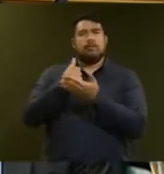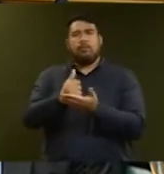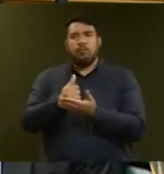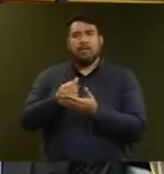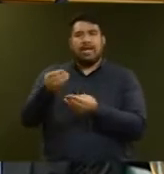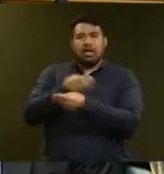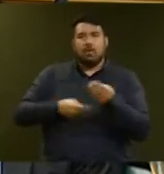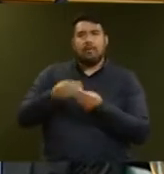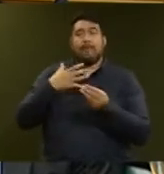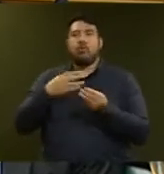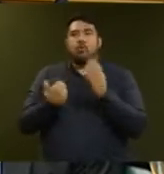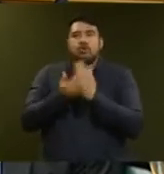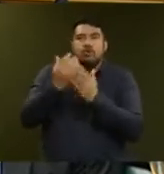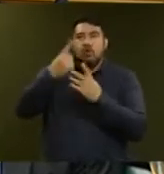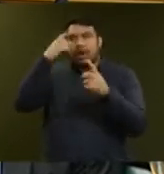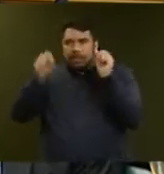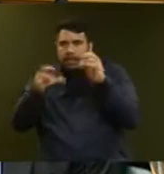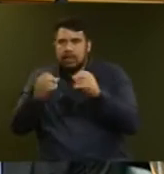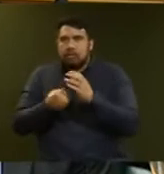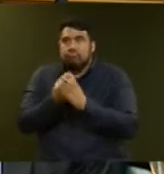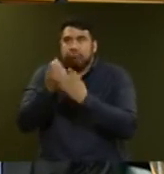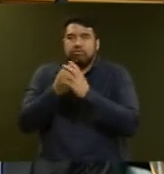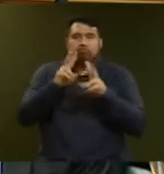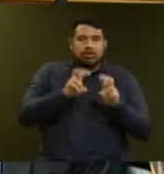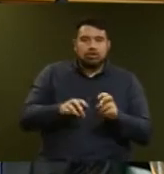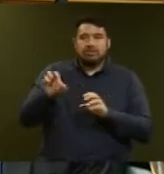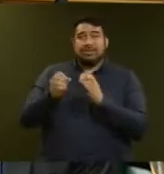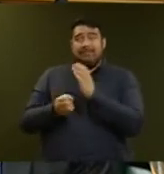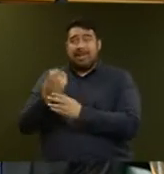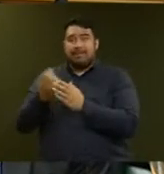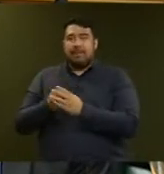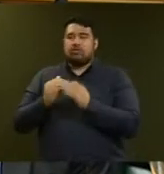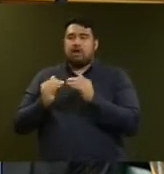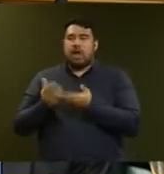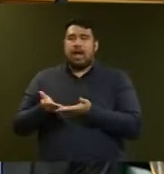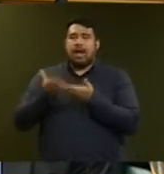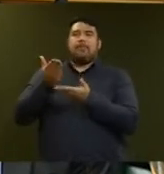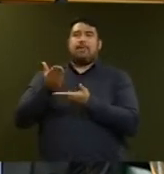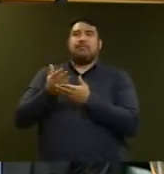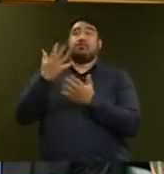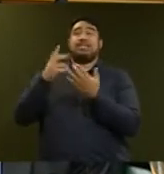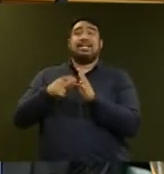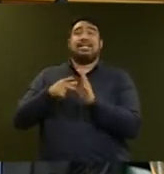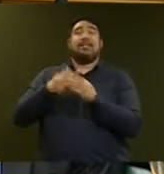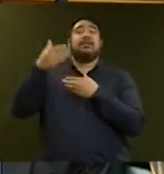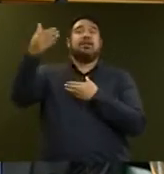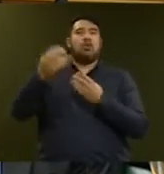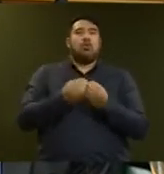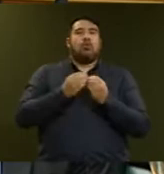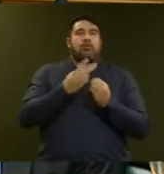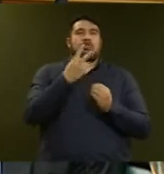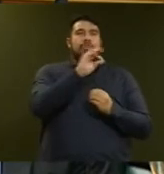economy and help raise R&D spending to 2% of GDP over 10 years. The Government's most